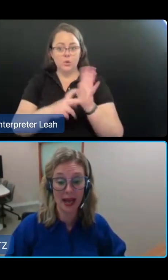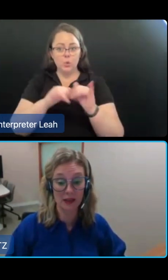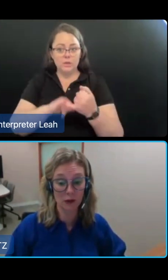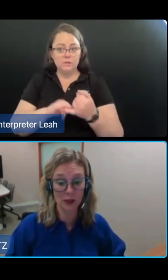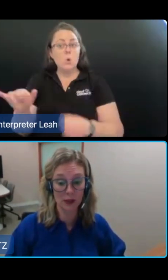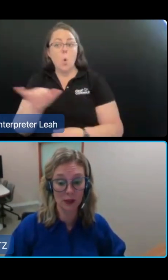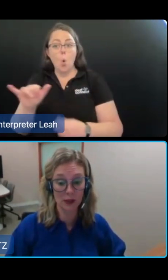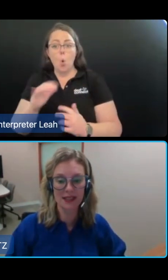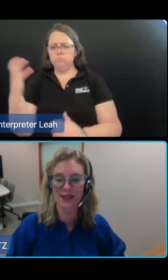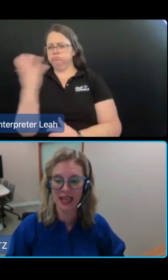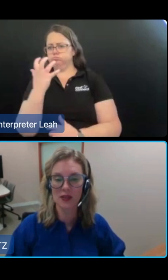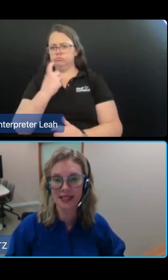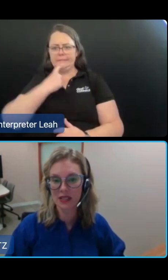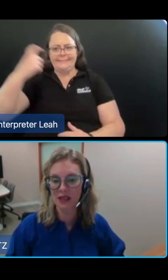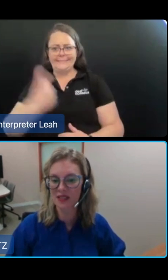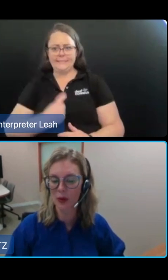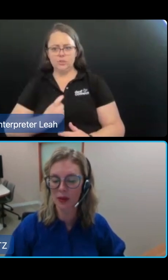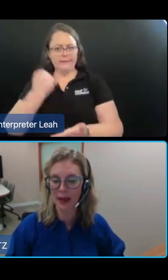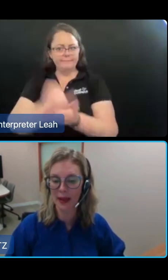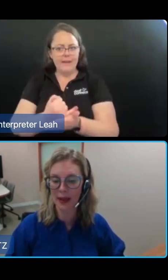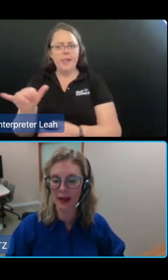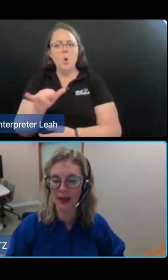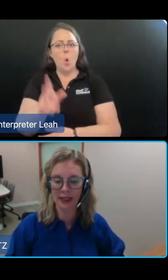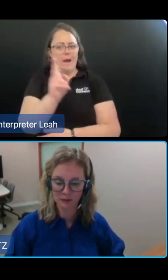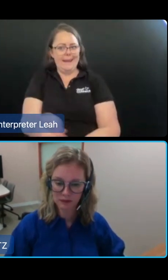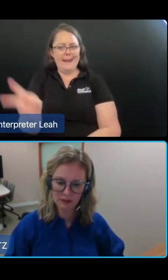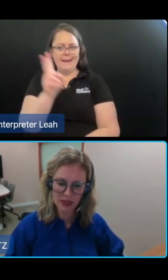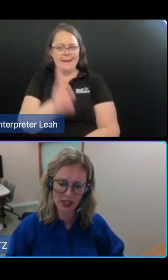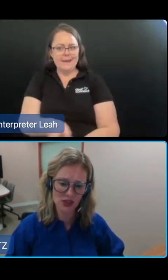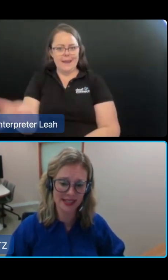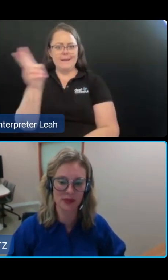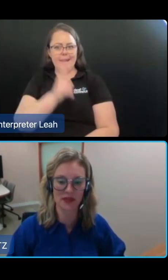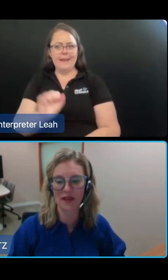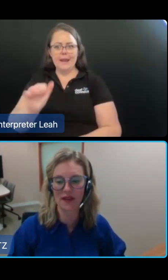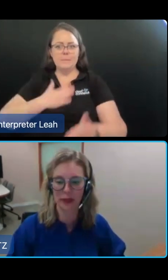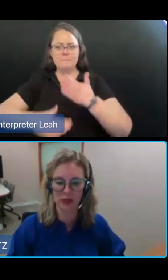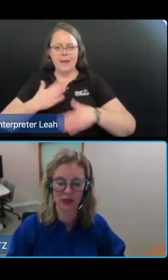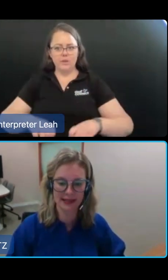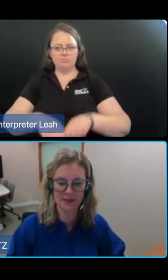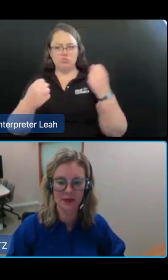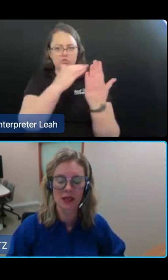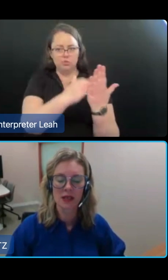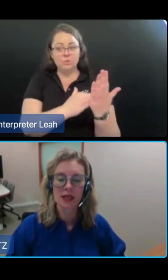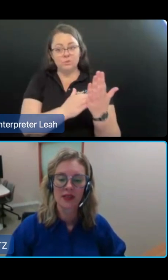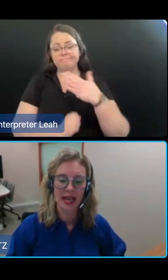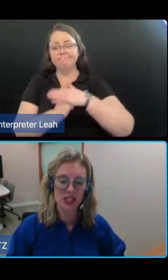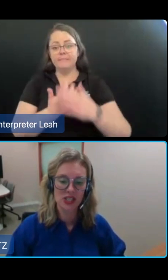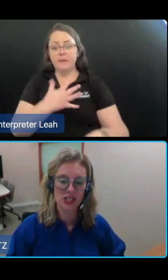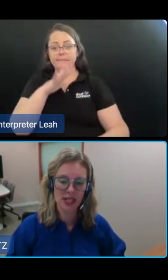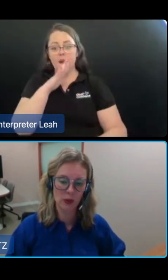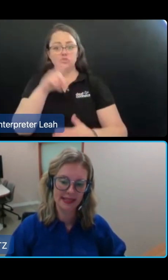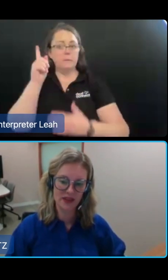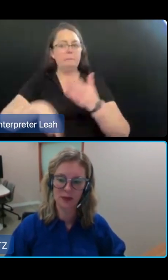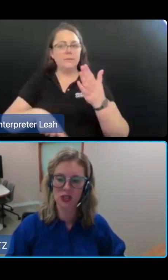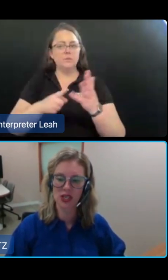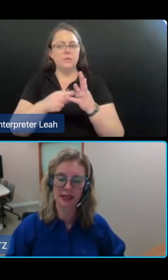systemic pattern of conduct, those key concepts that I spoke about earlier, attracts up to 500 penalty units. The aged